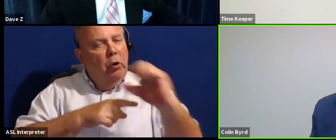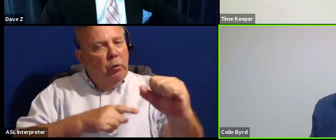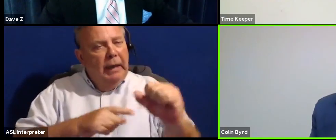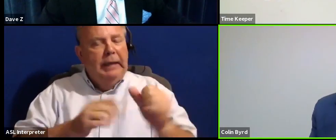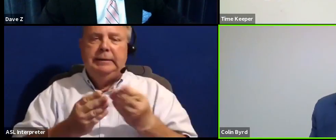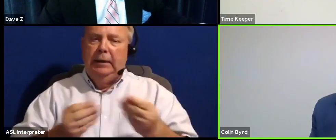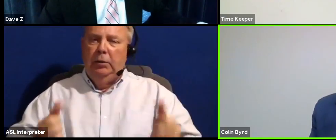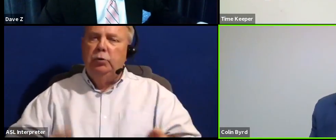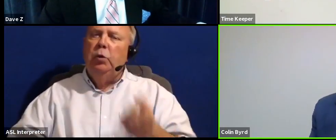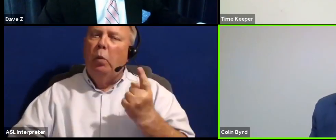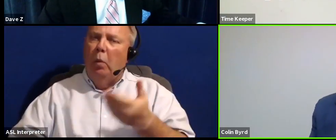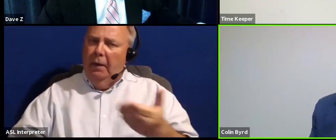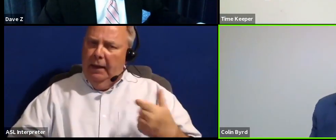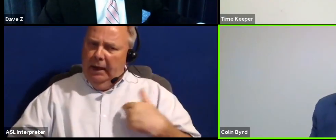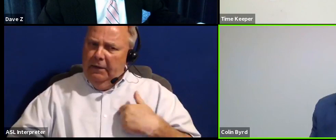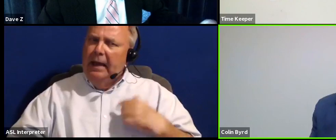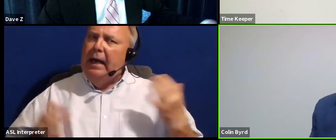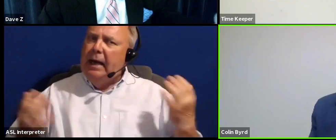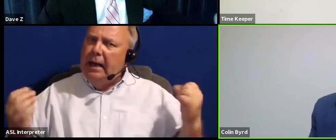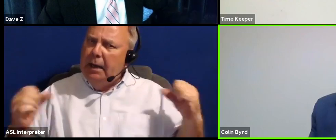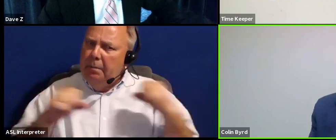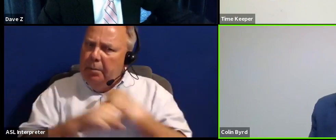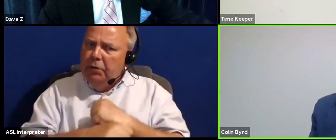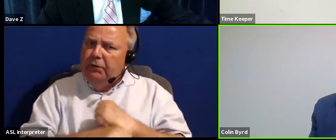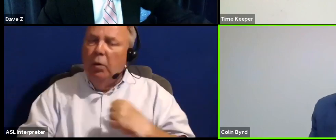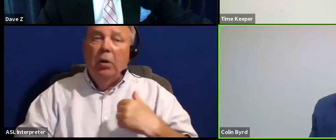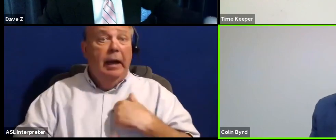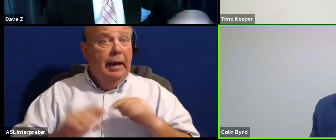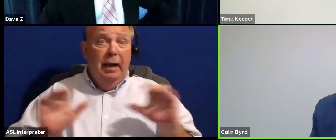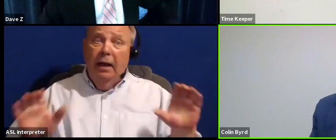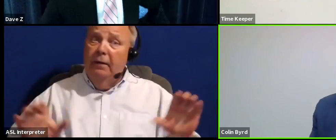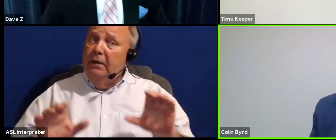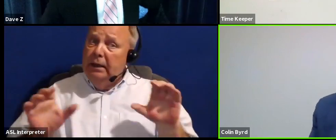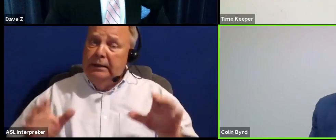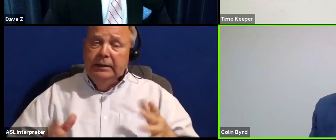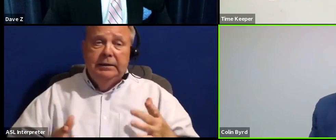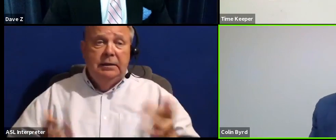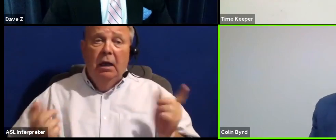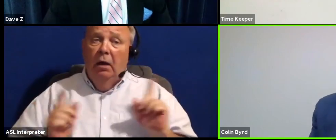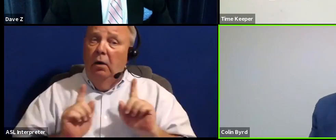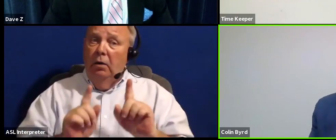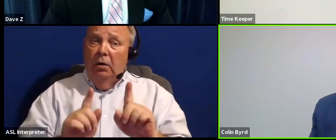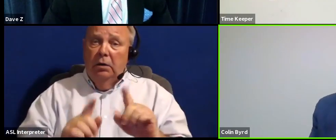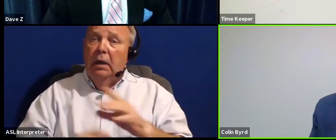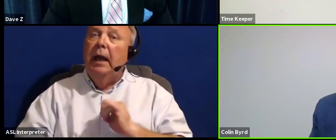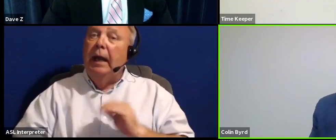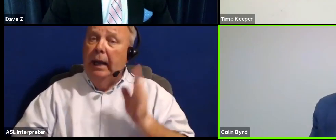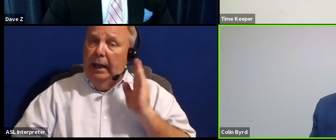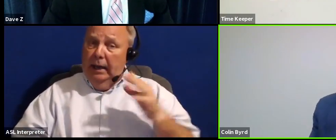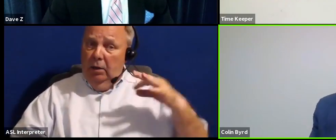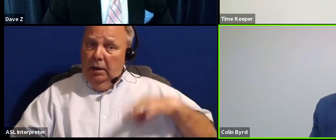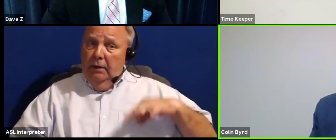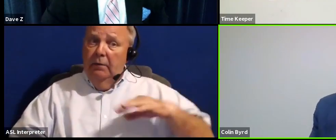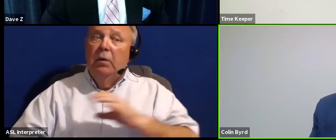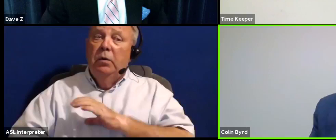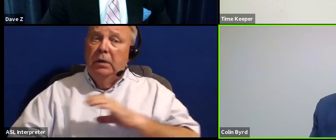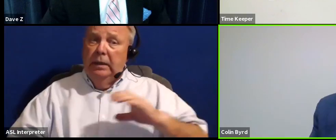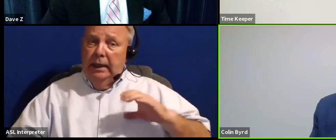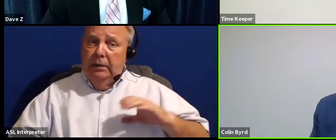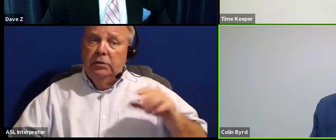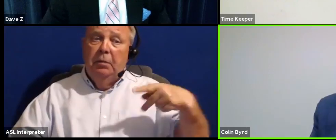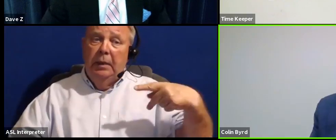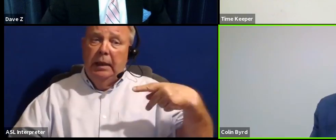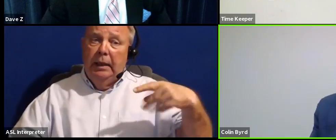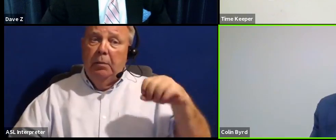One of the things that I push for is the, and I've done this alongside, and I'll give credit to a council member Pope who has long